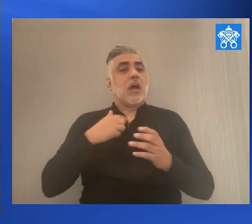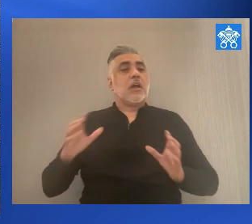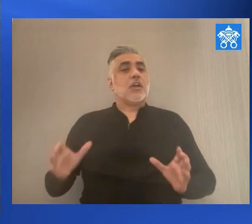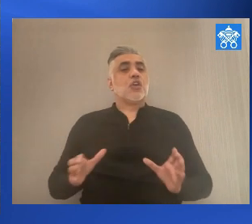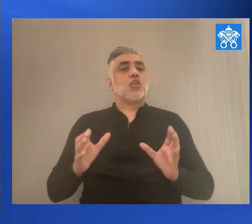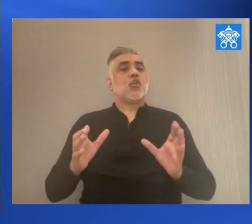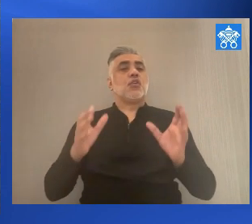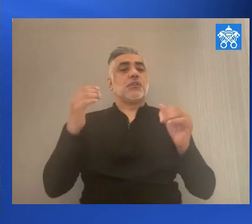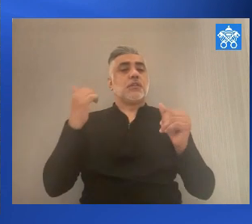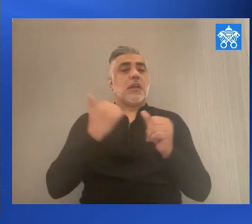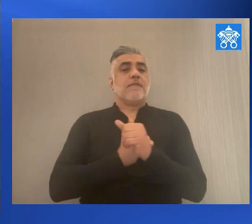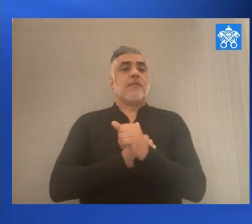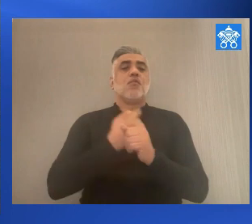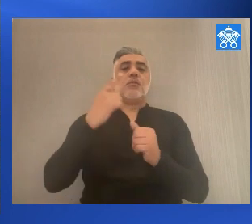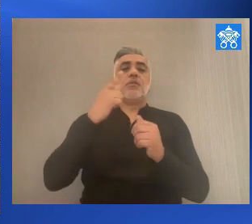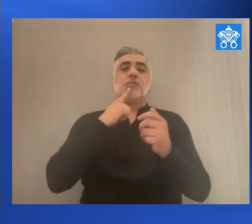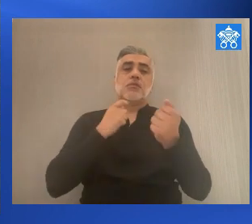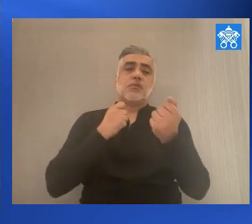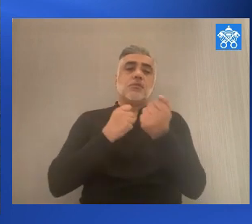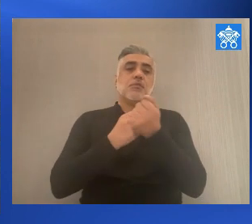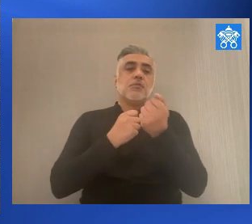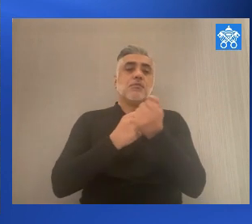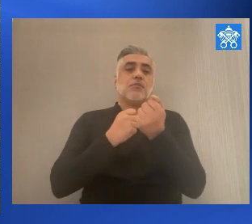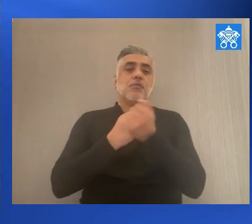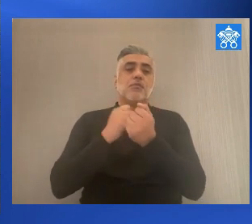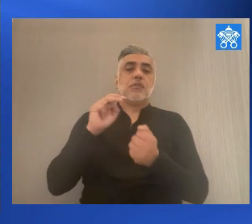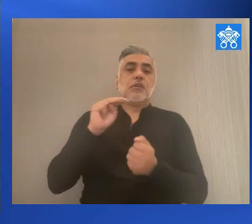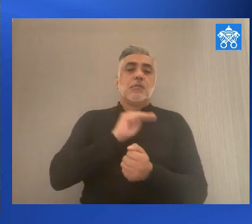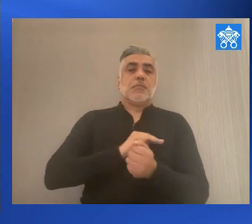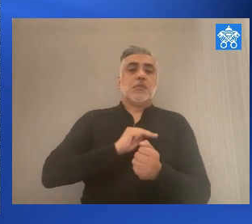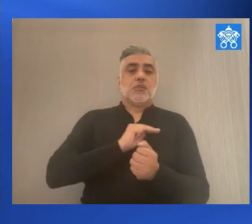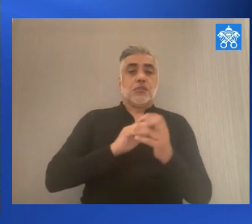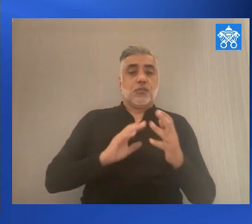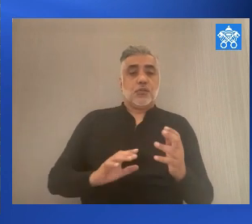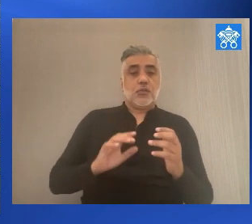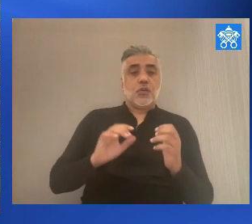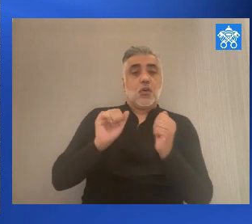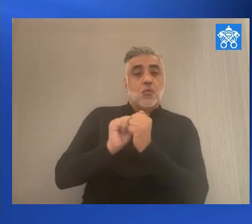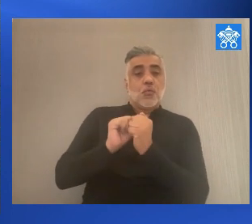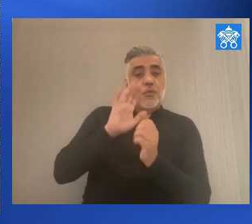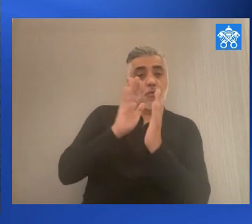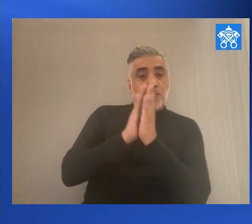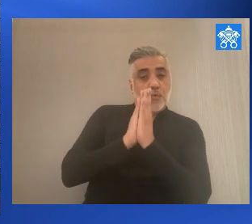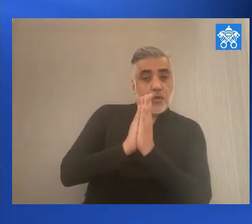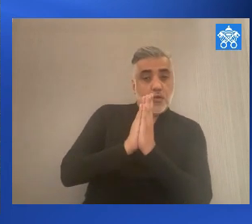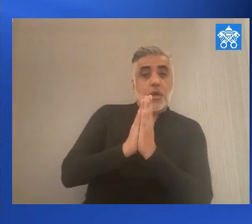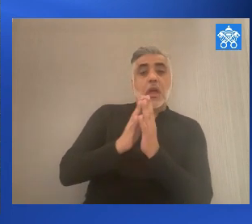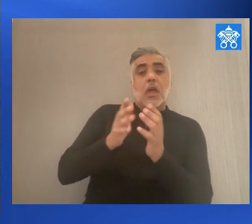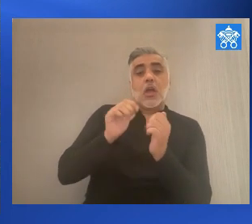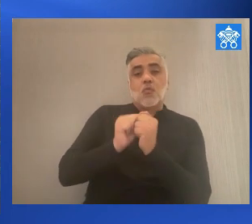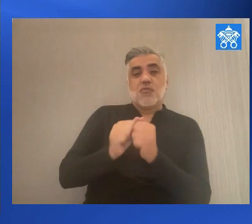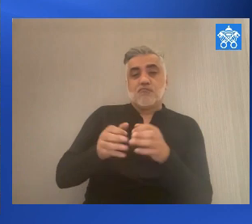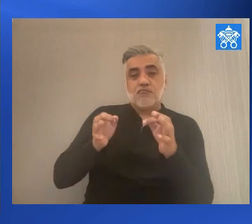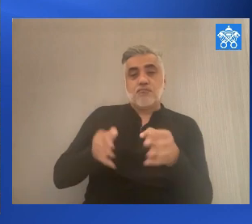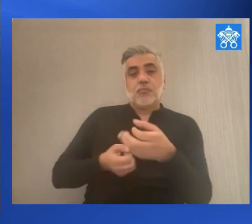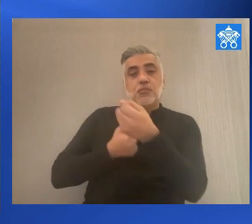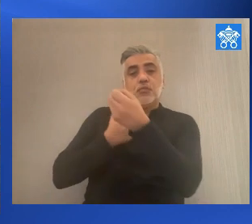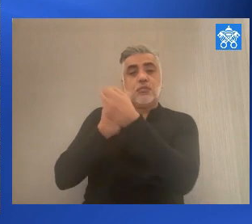all of you to sustain missionaries with your prayers and with concrete solidarity